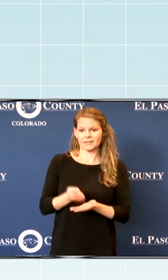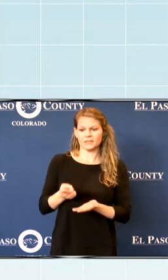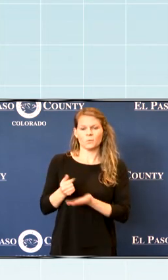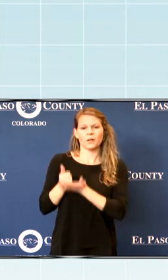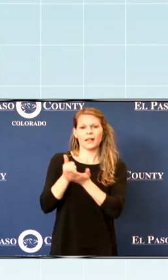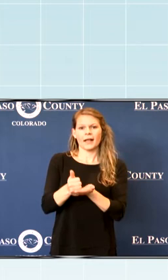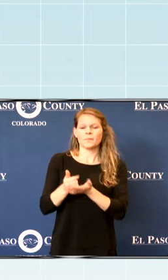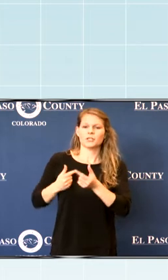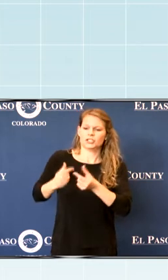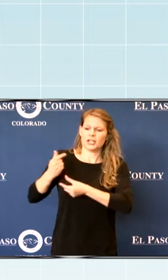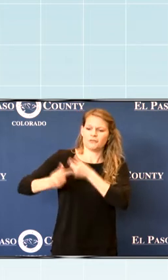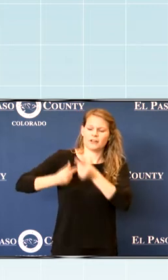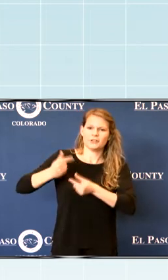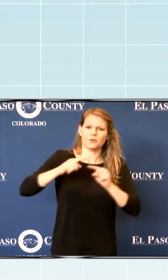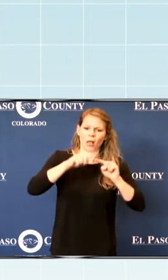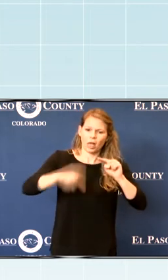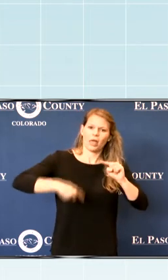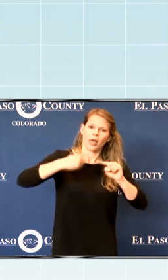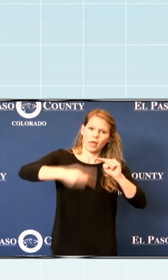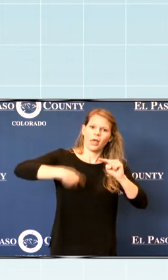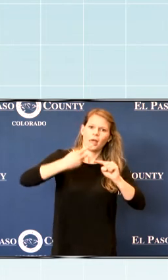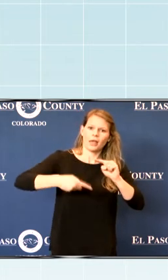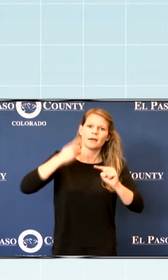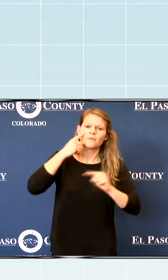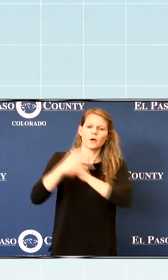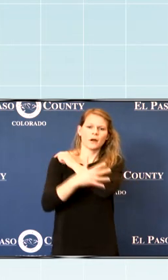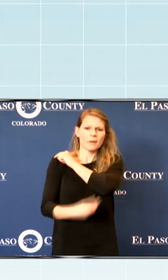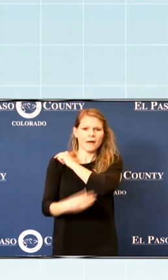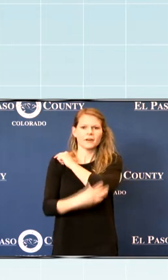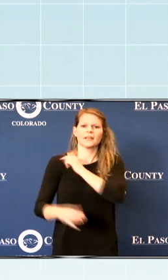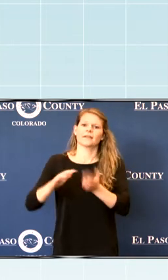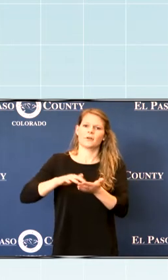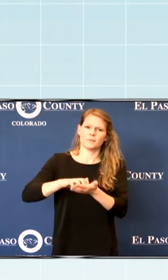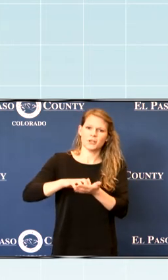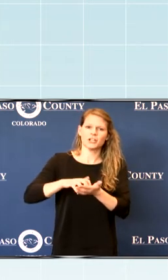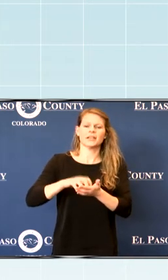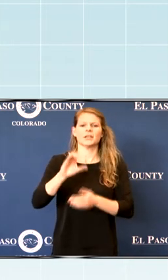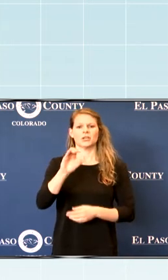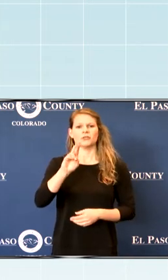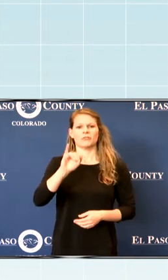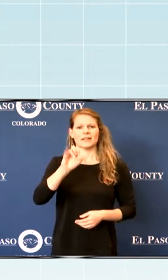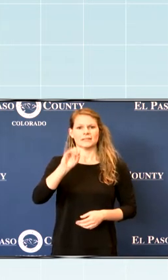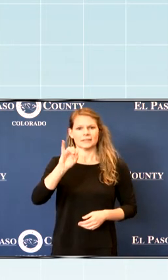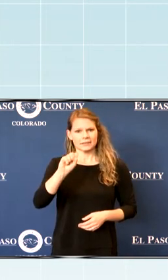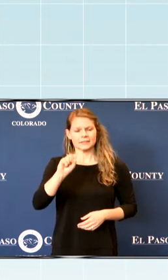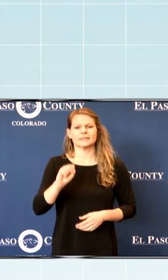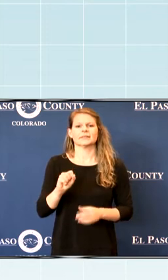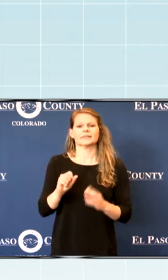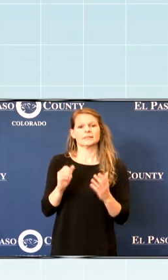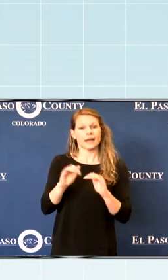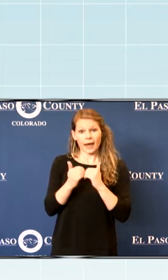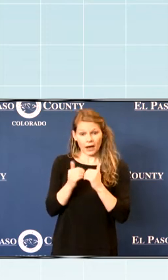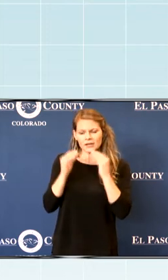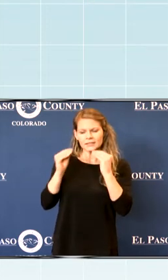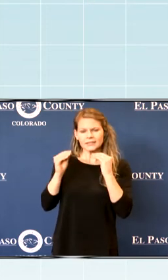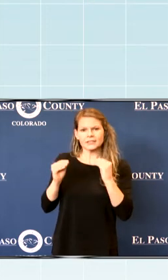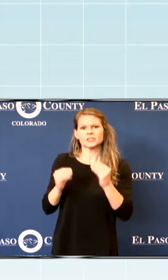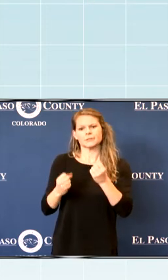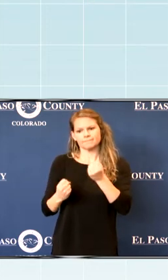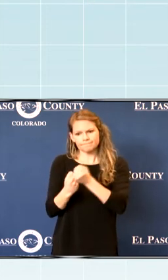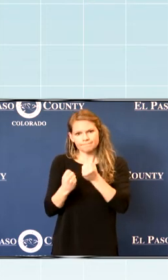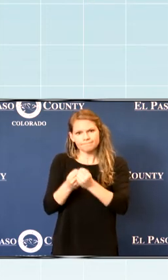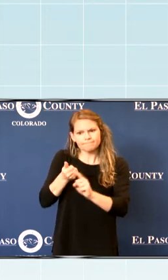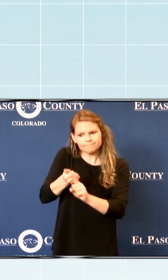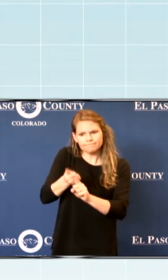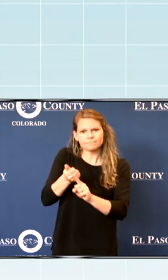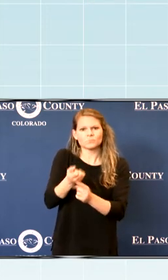generational cycles of poverty, vulnerability, and crisis, while teaching self-sufficiency and economic independence.